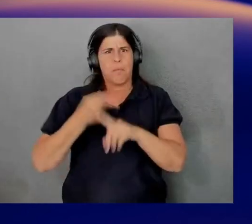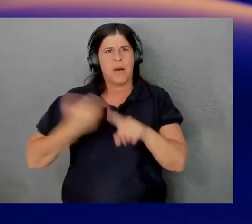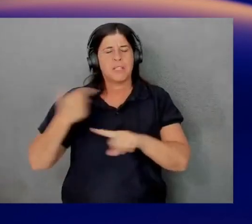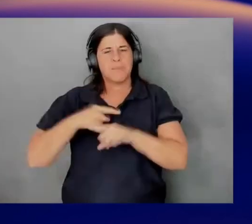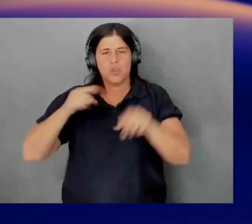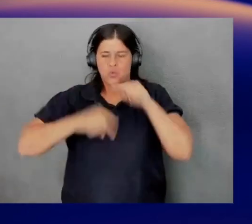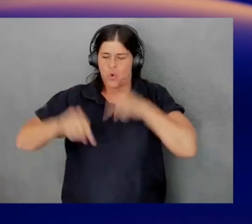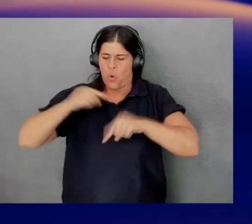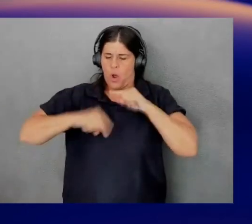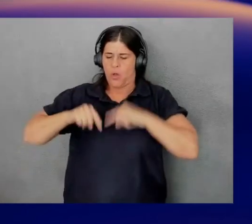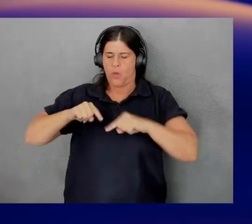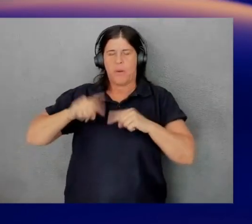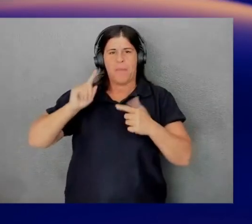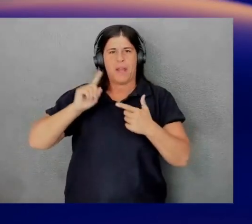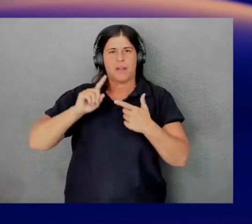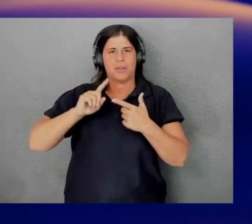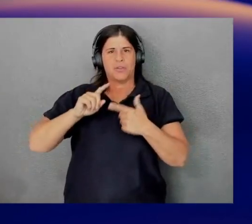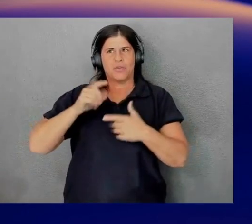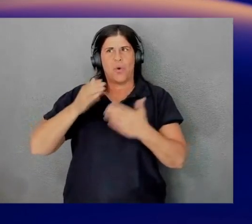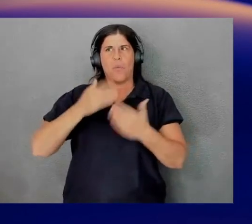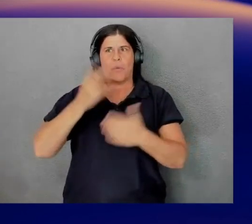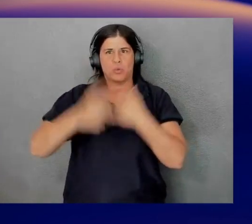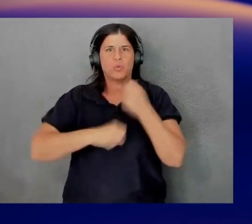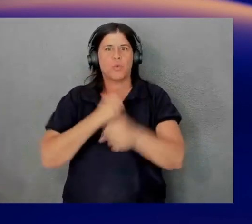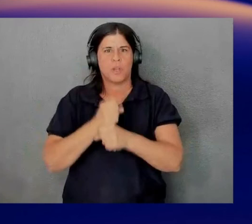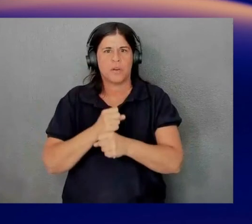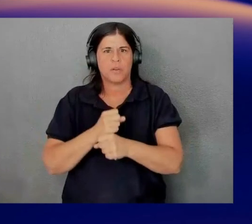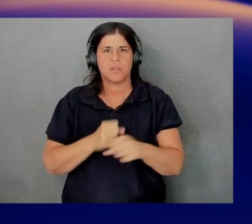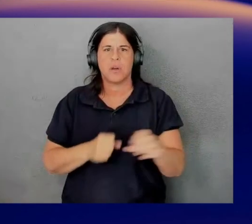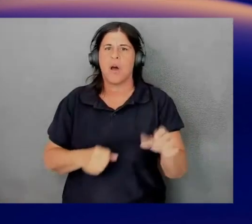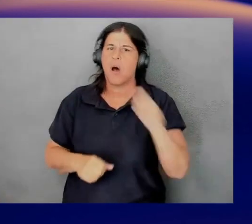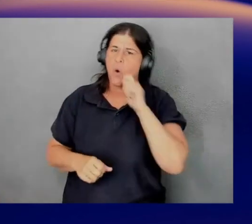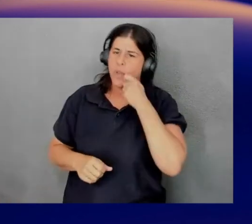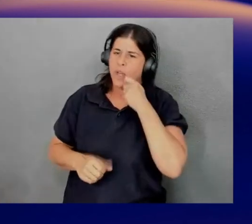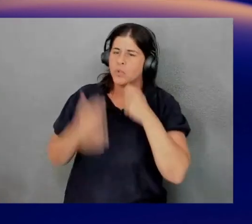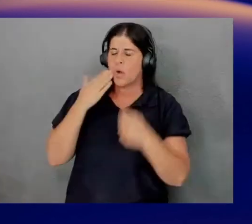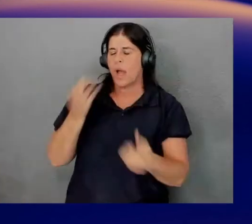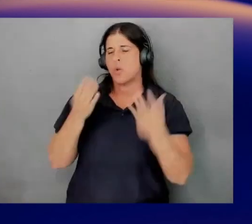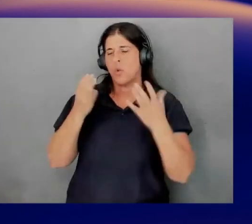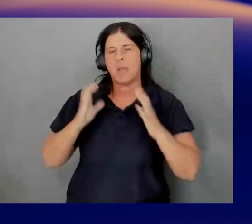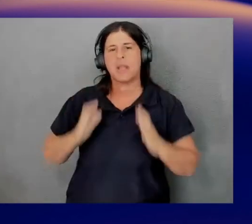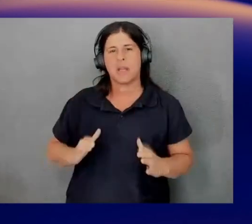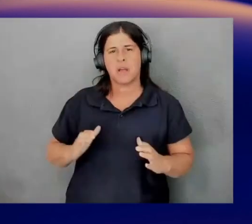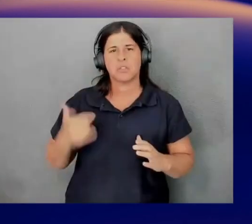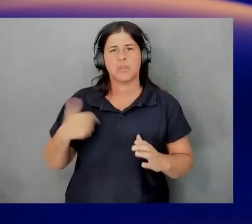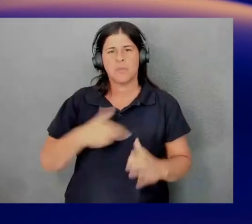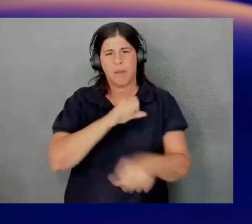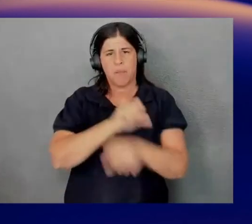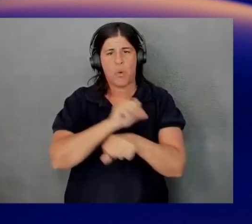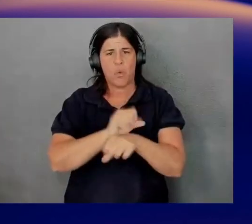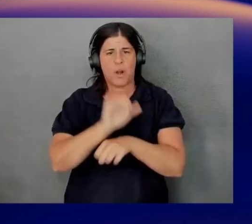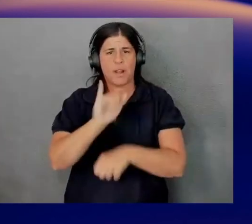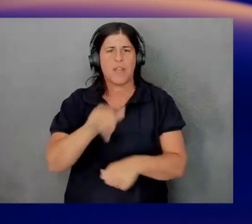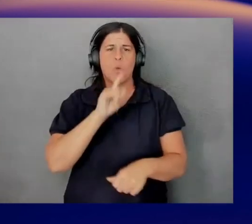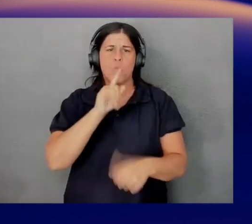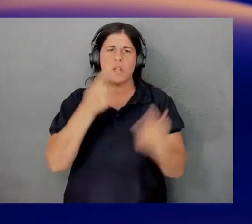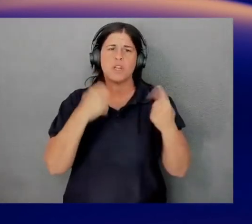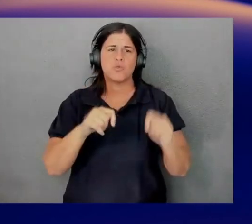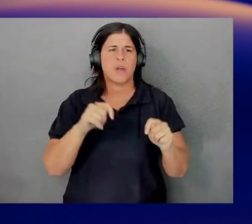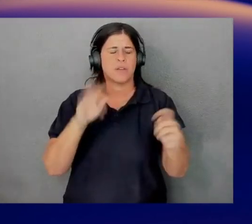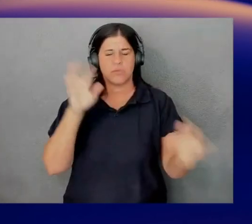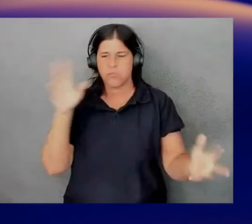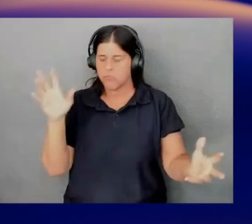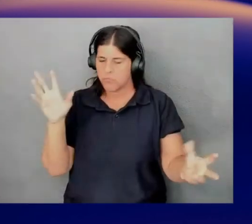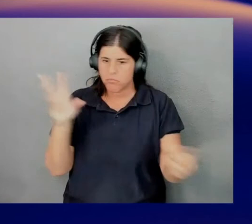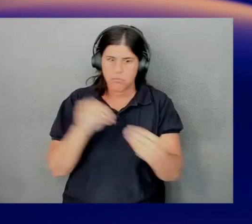way, you know, over two years. To your point, I mean, I know a lot of customers have been working on this and trying to quantify it and have been asking